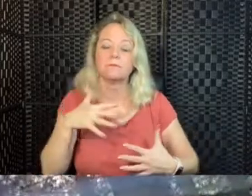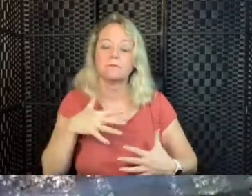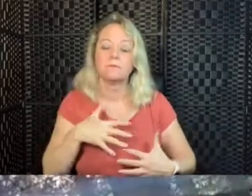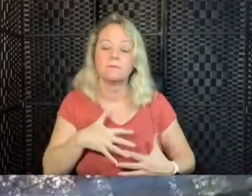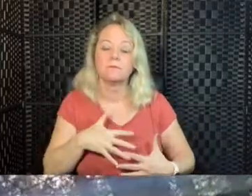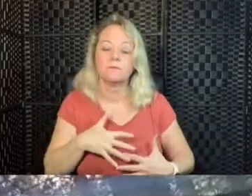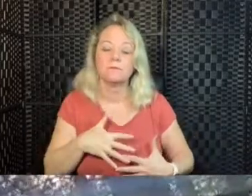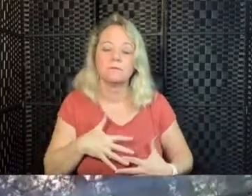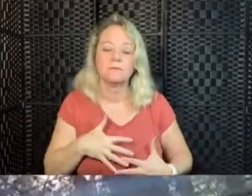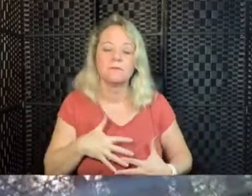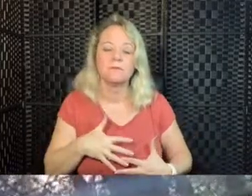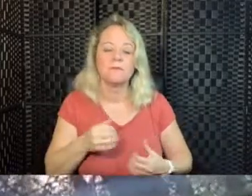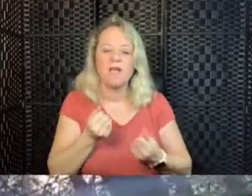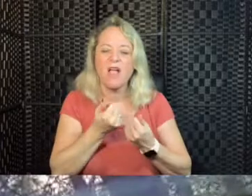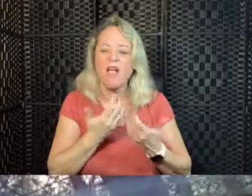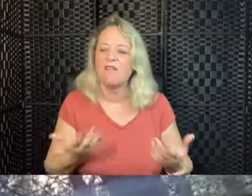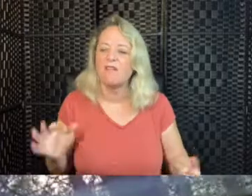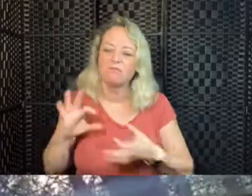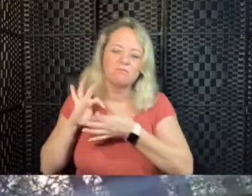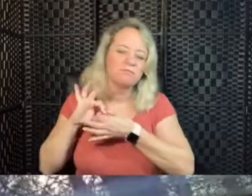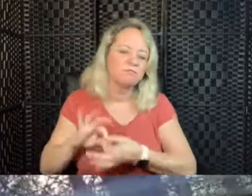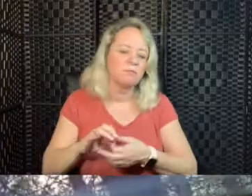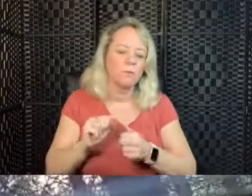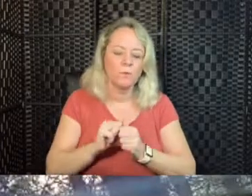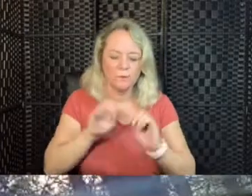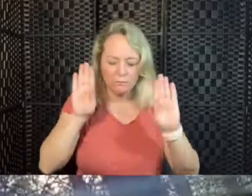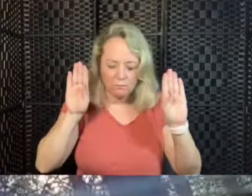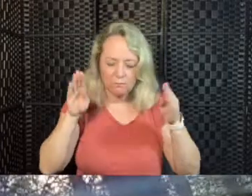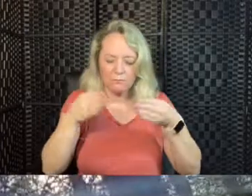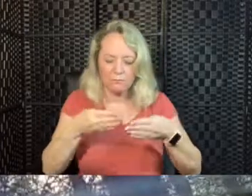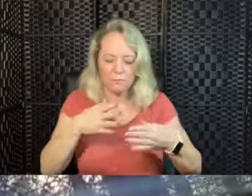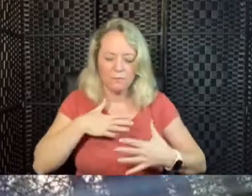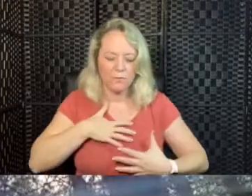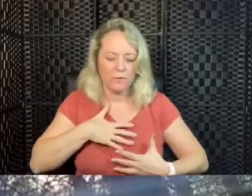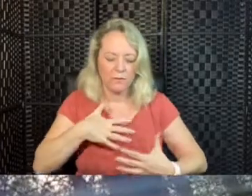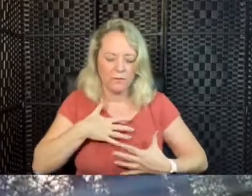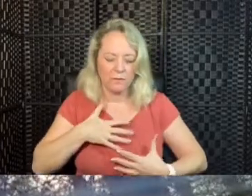breathing out. All your attention on the breath out.